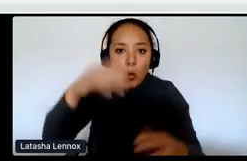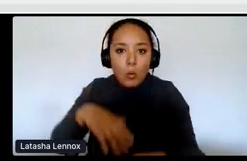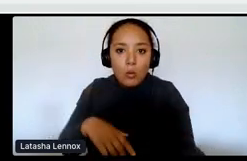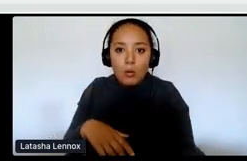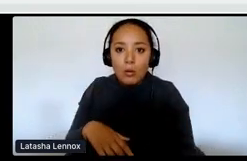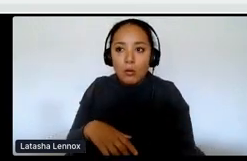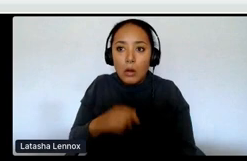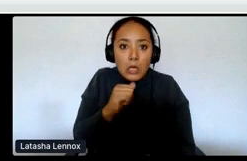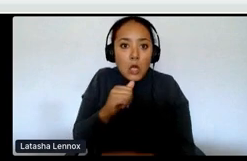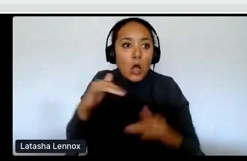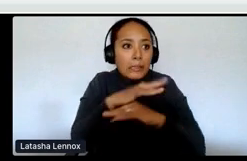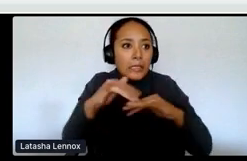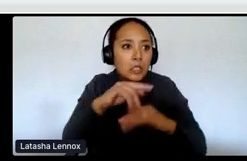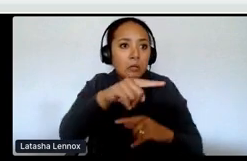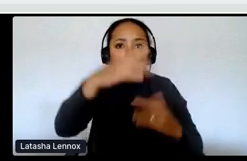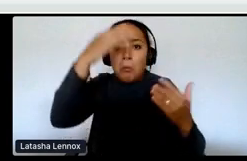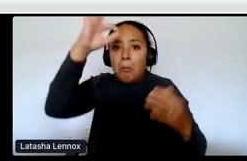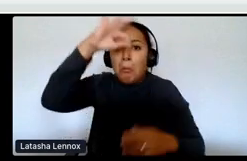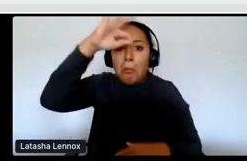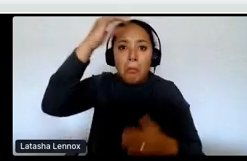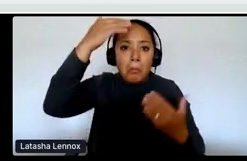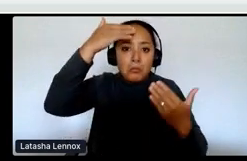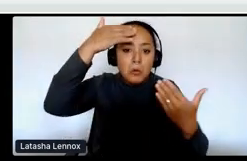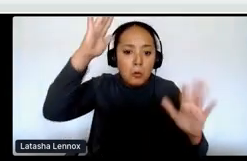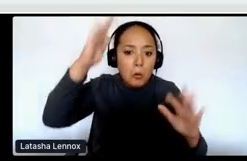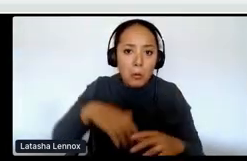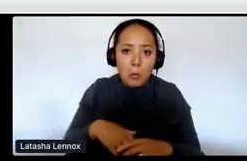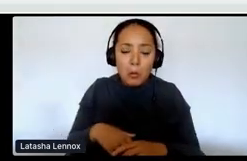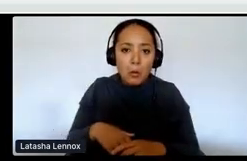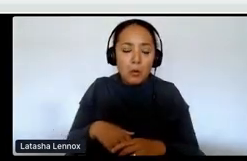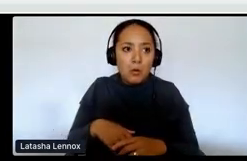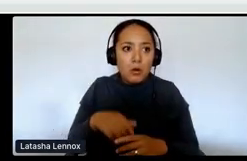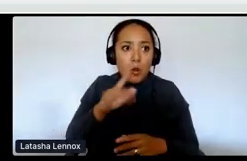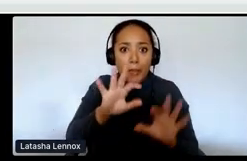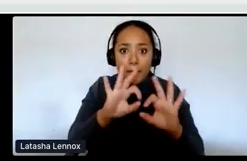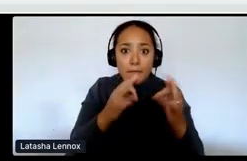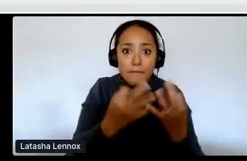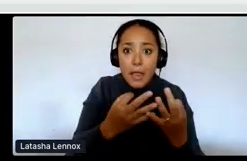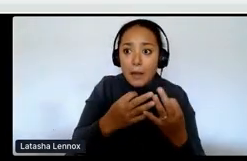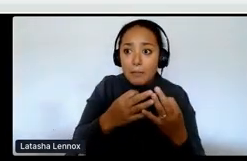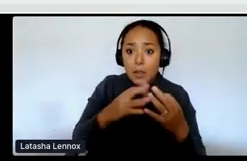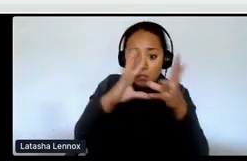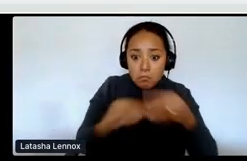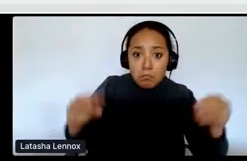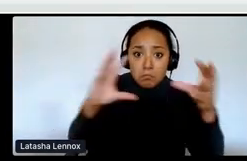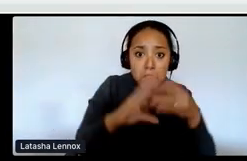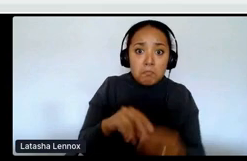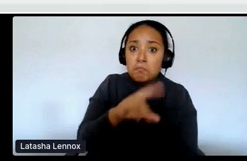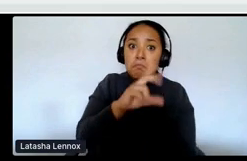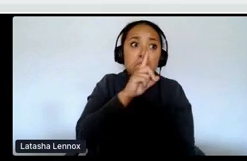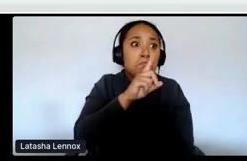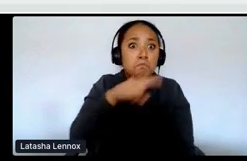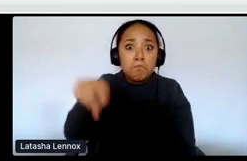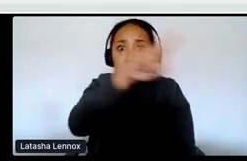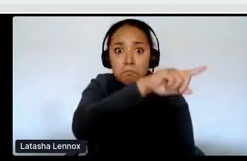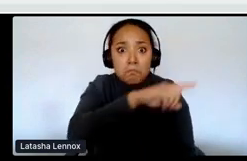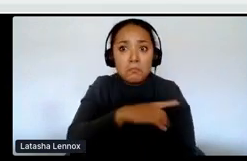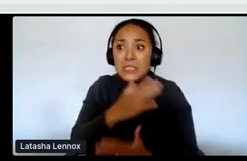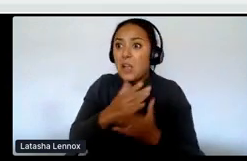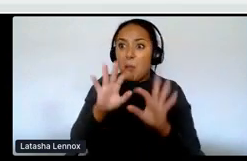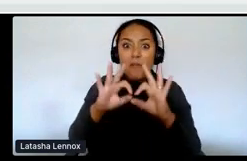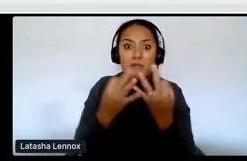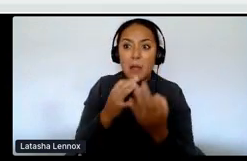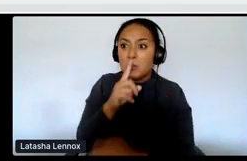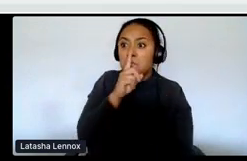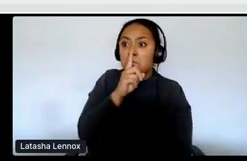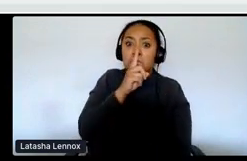-indigenous, um, if they didn't come from a community where their family would even tell you about it. Some people, some families didn't even talk about it because